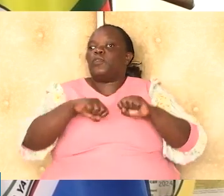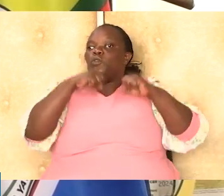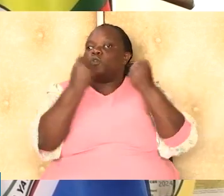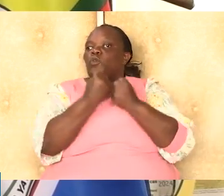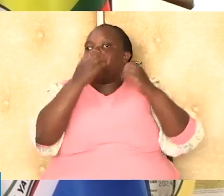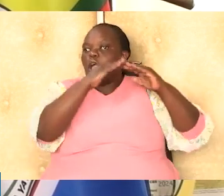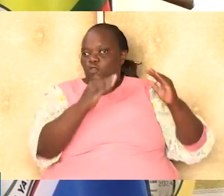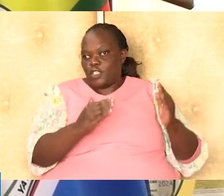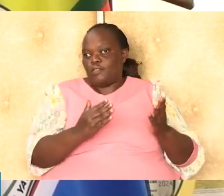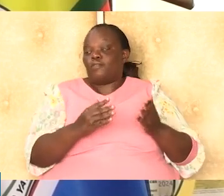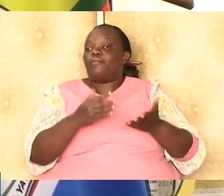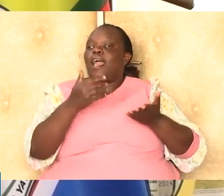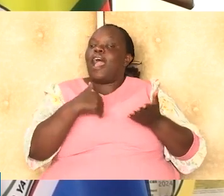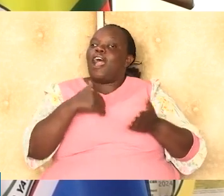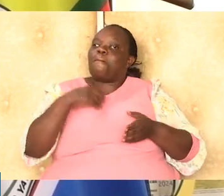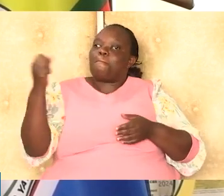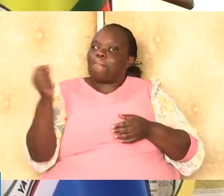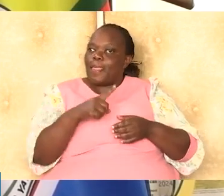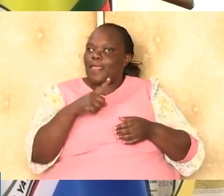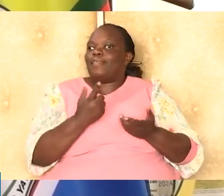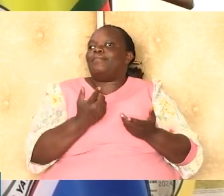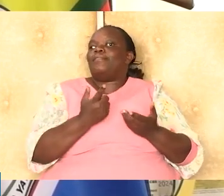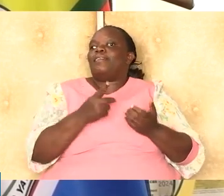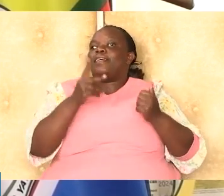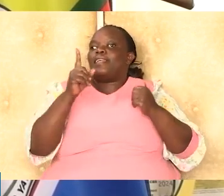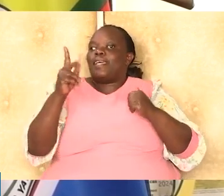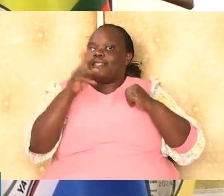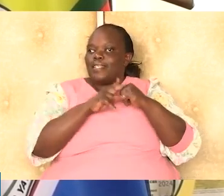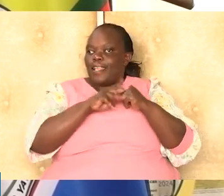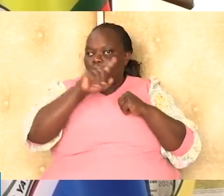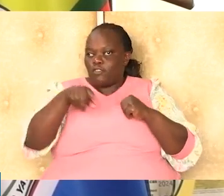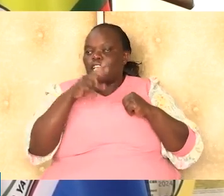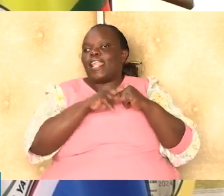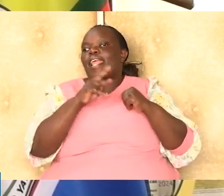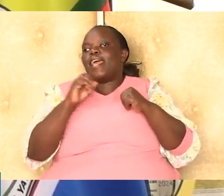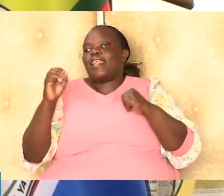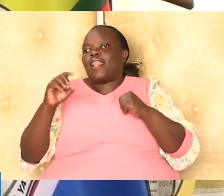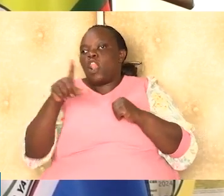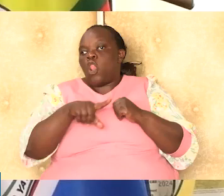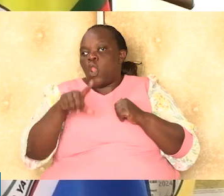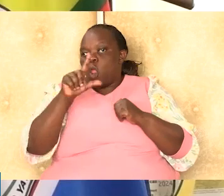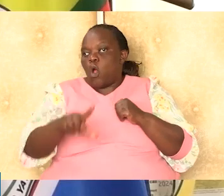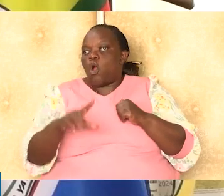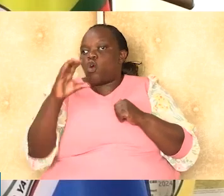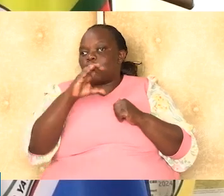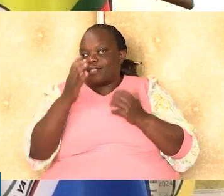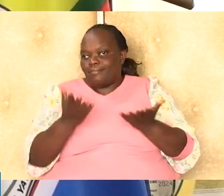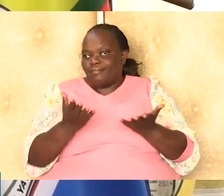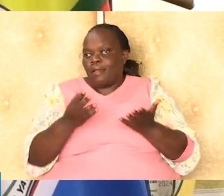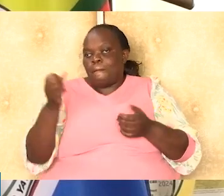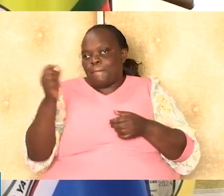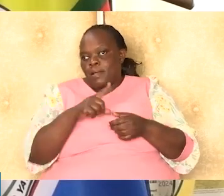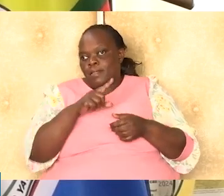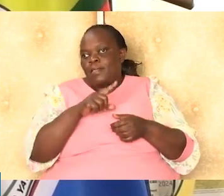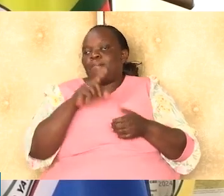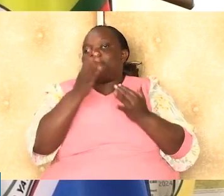social housing, which has a monthly income of up to Kenya shillings, 19,999. Low-cost housing, monthly income between